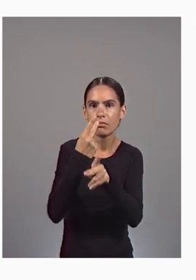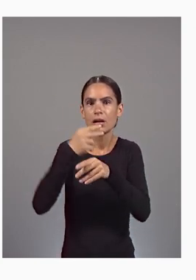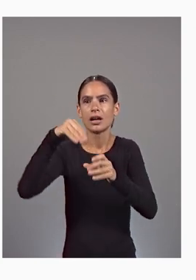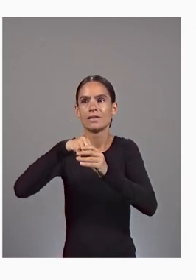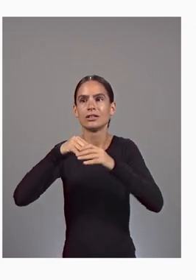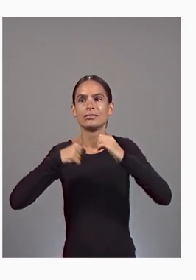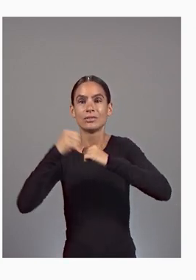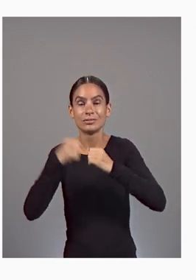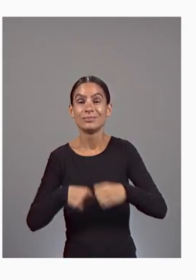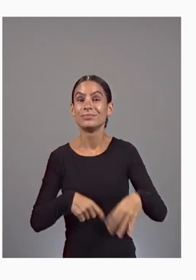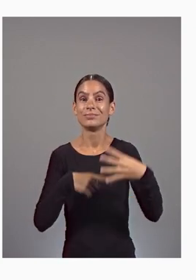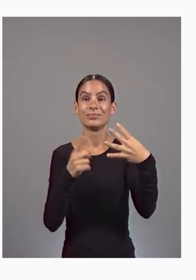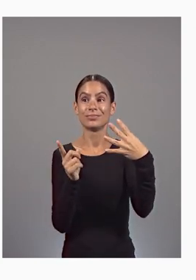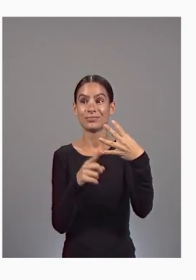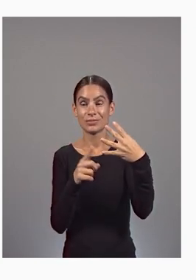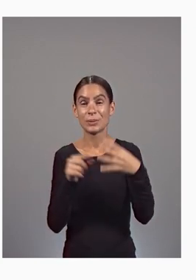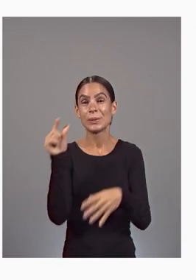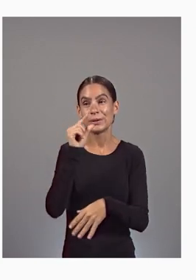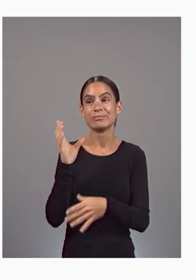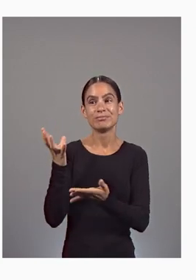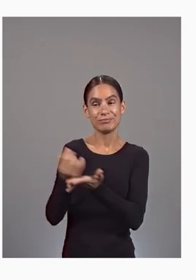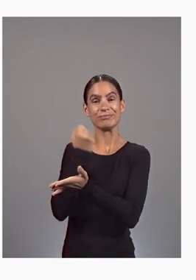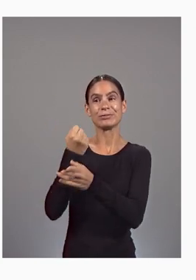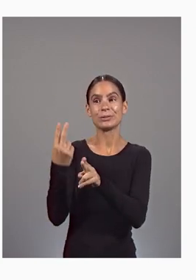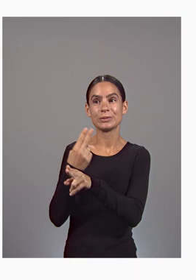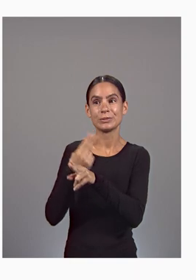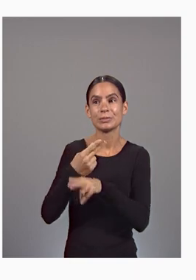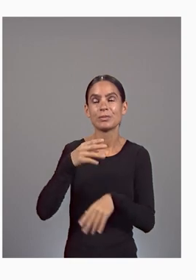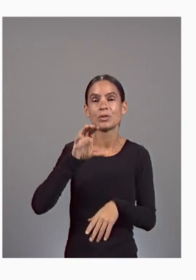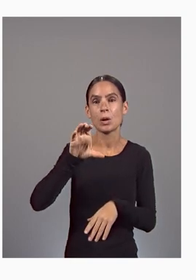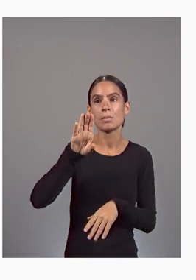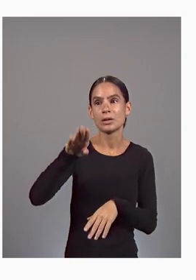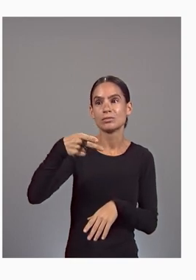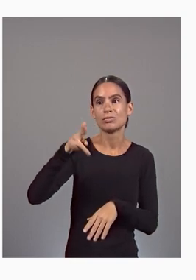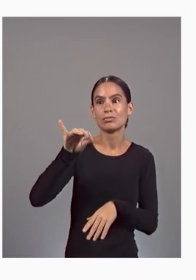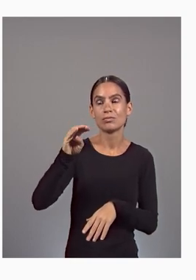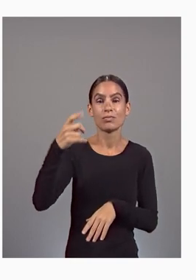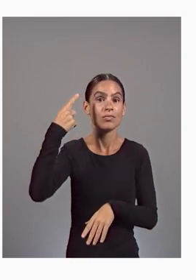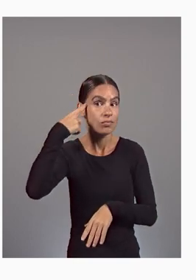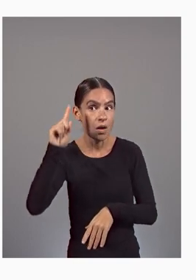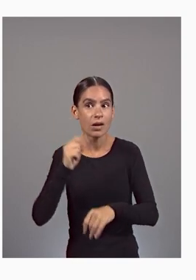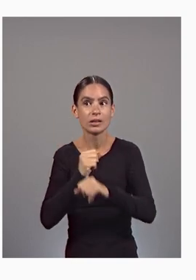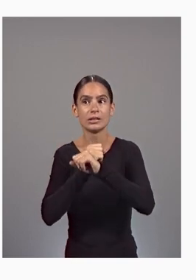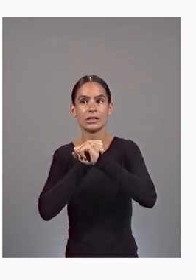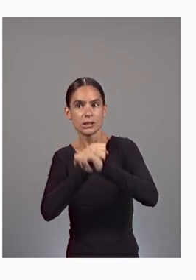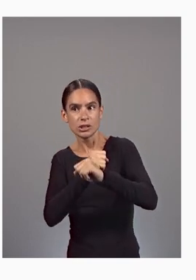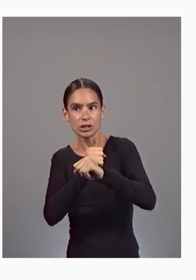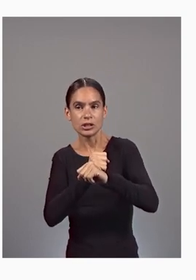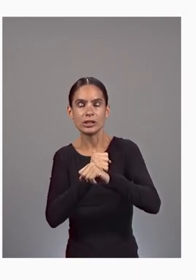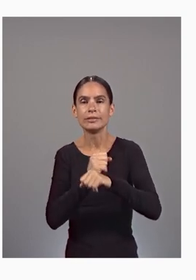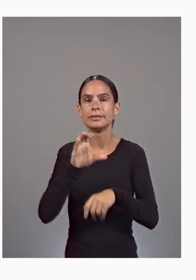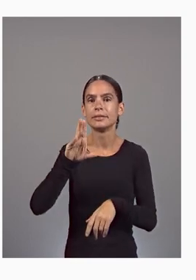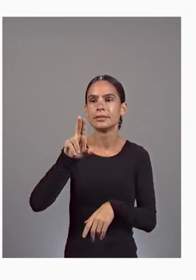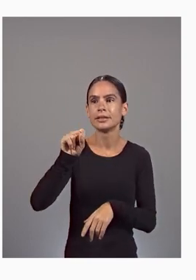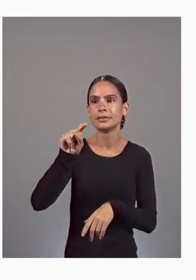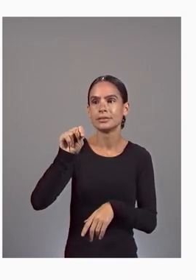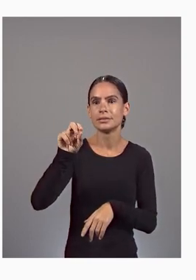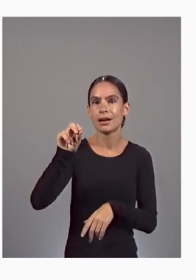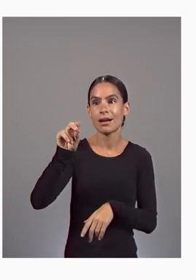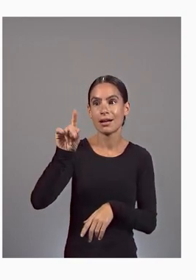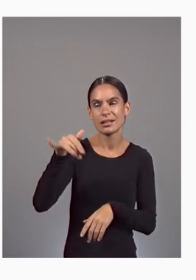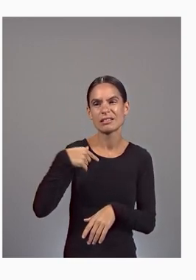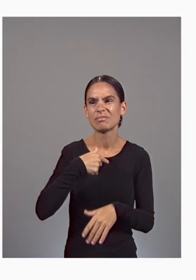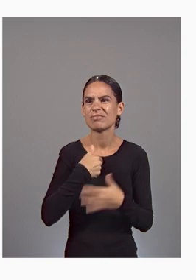Coinbase Prime for institutional crypto services like secure custody and reporting. We could not ask for a better partner to